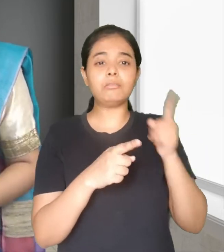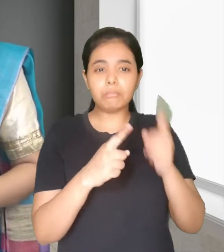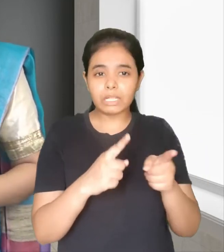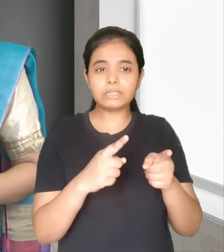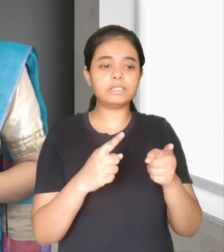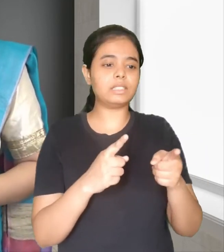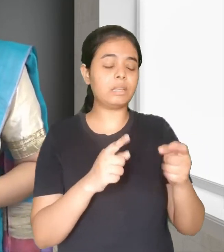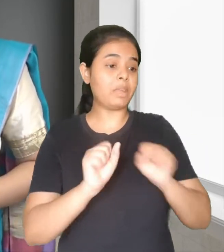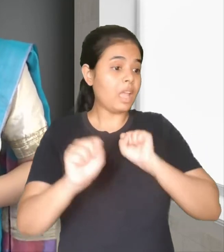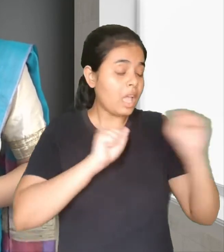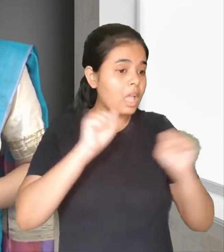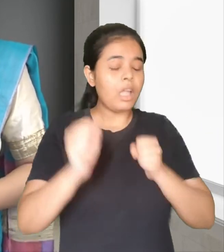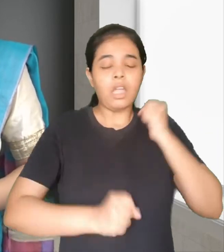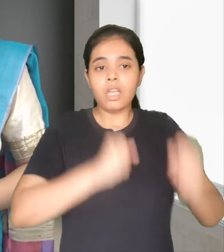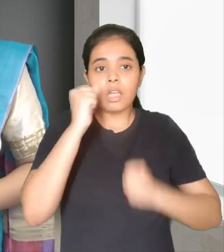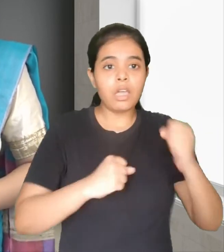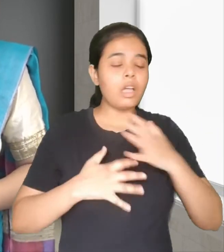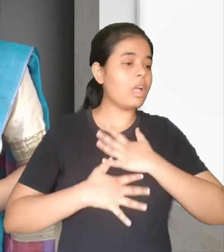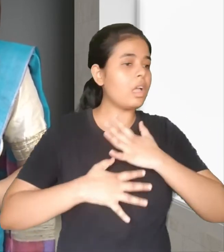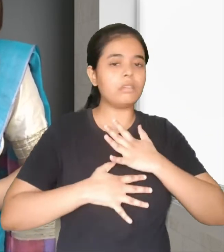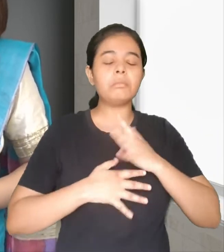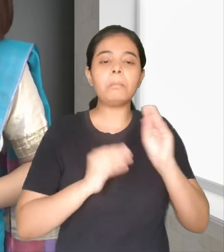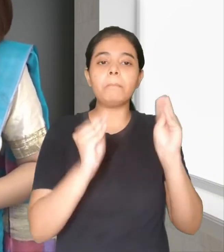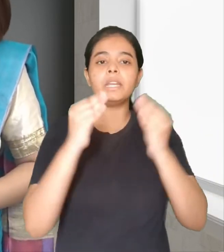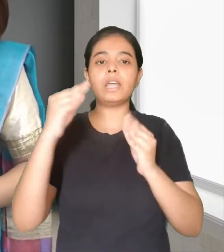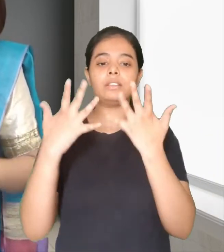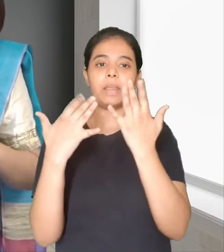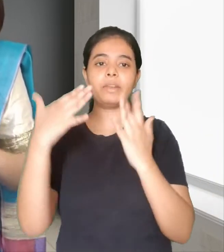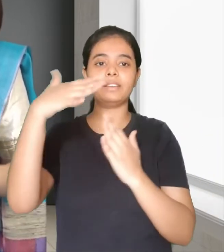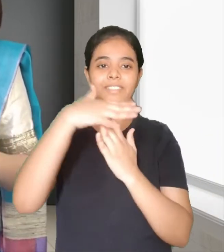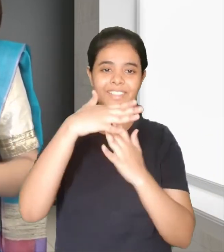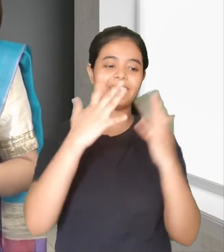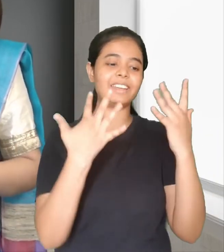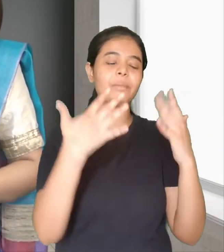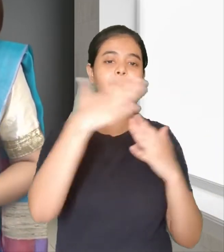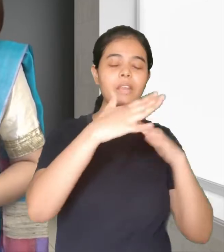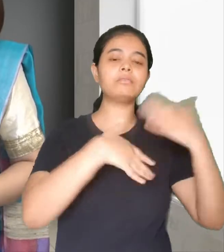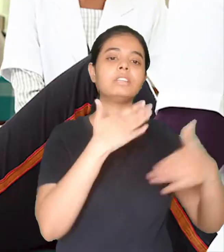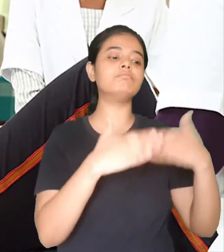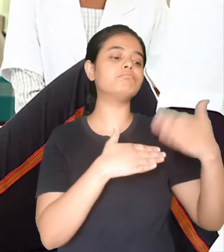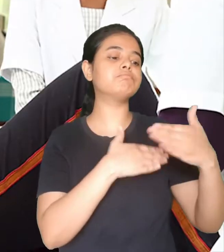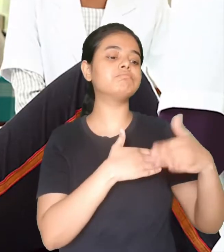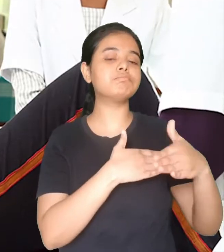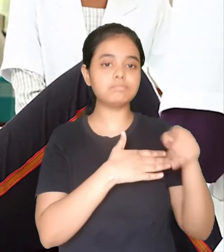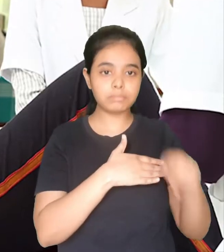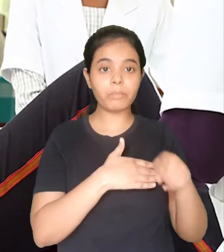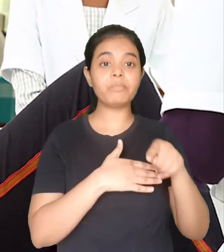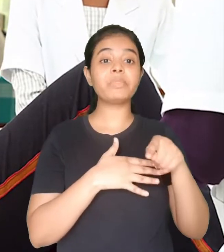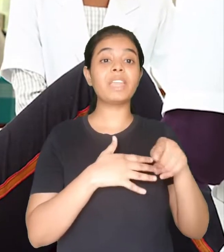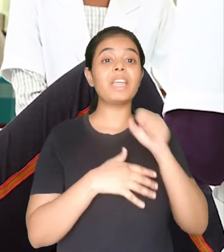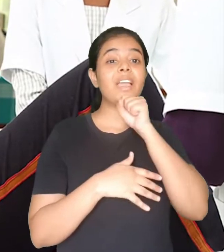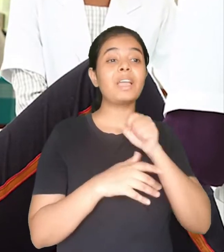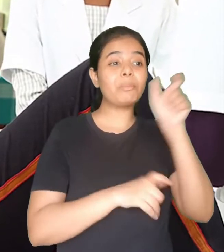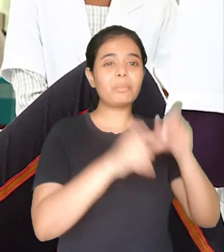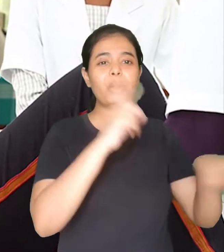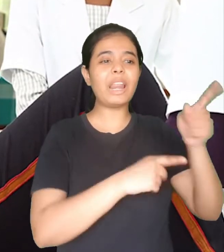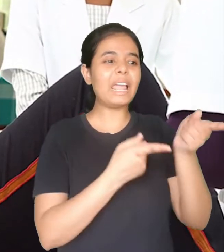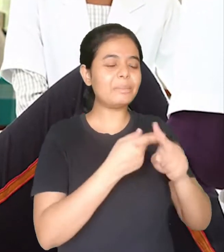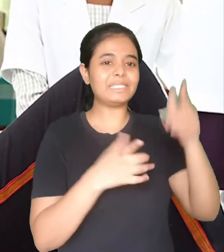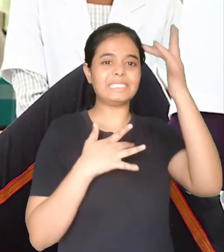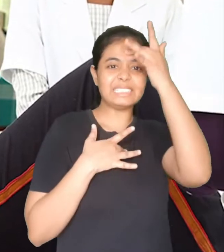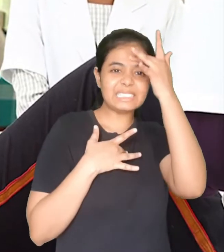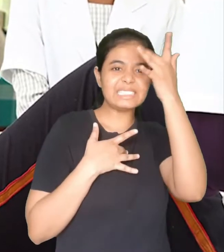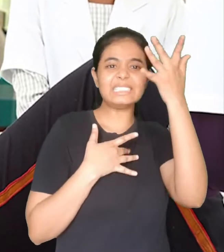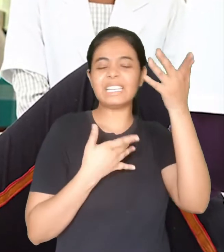aerobic activities should be performed in bouts of at least 10 minutes duration. Older adults with poor